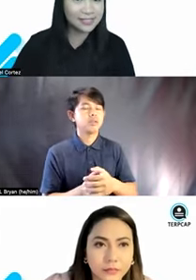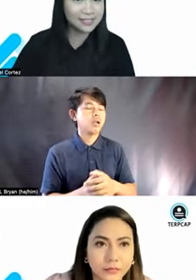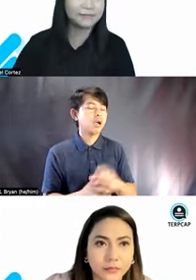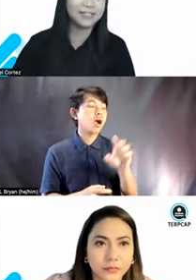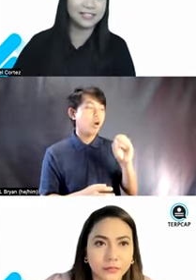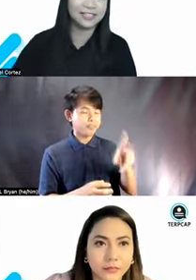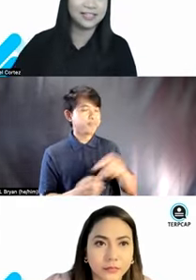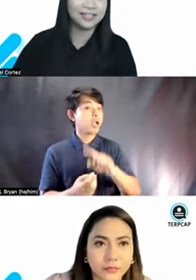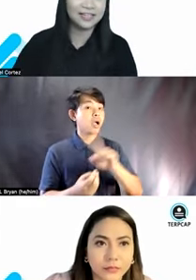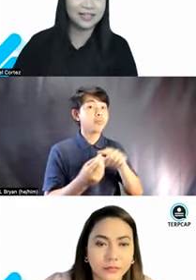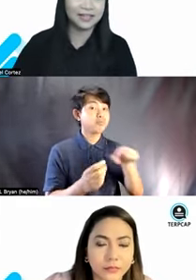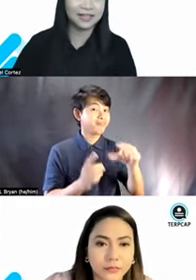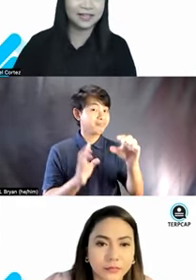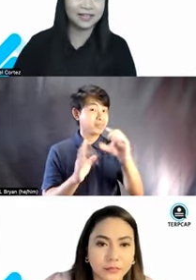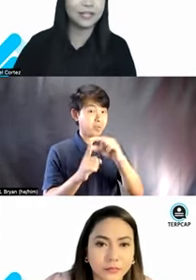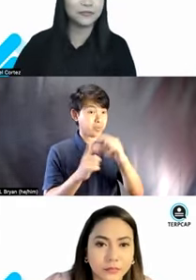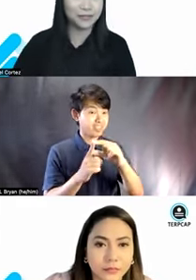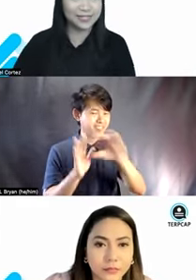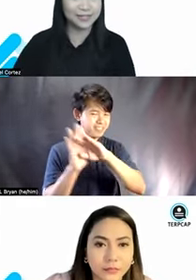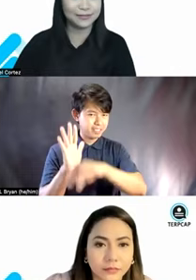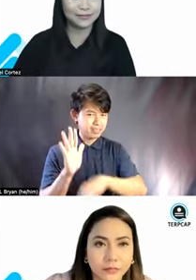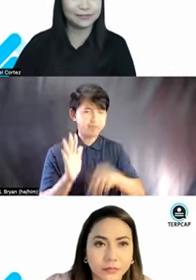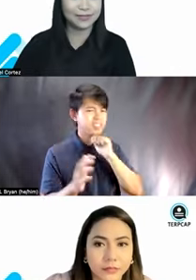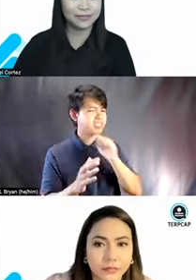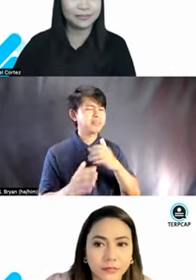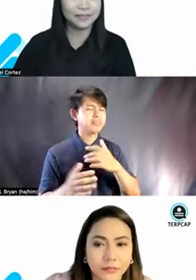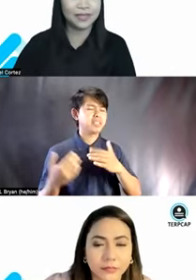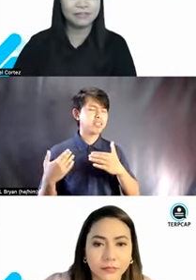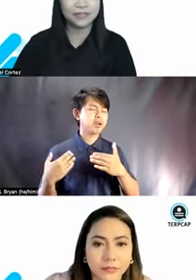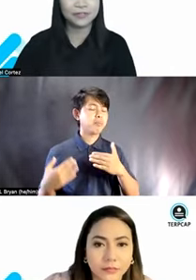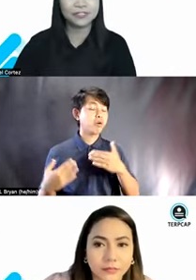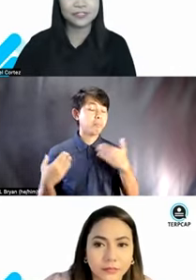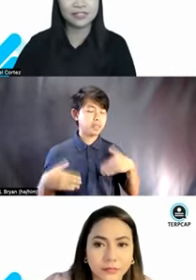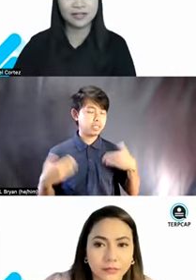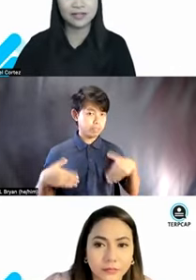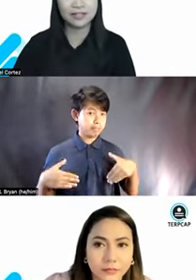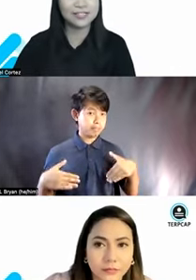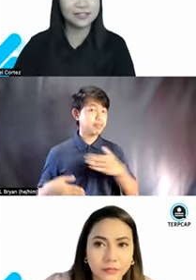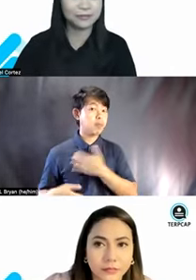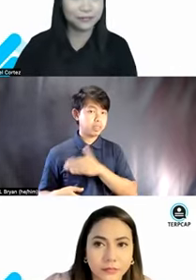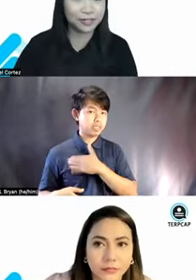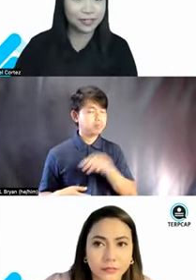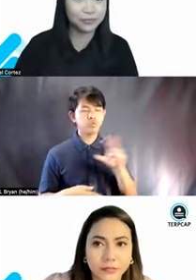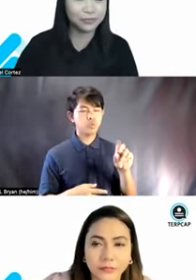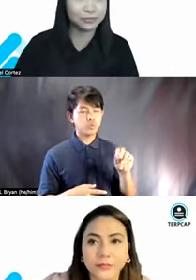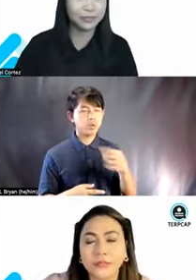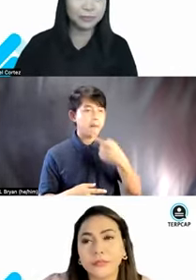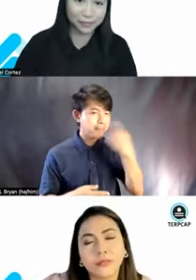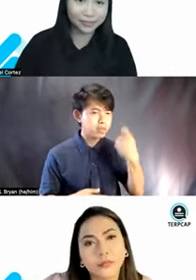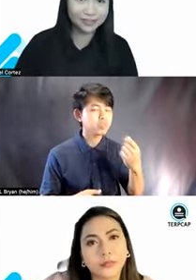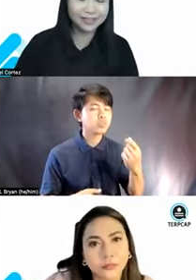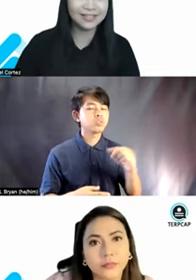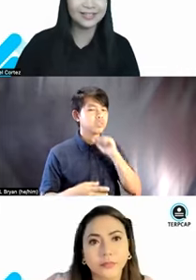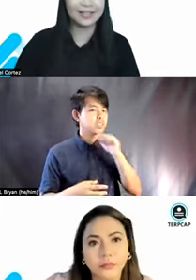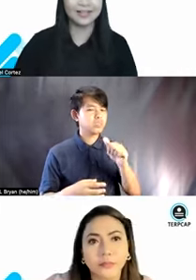this is definitely, uh, not offensive, um, because, uh, it is not referring to a